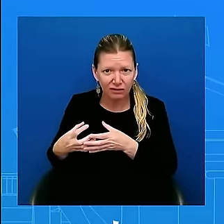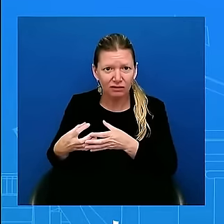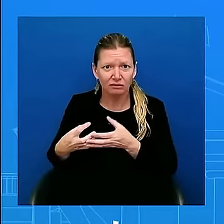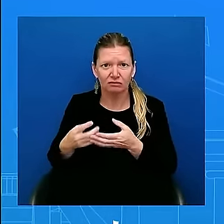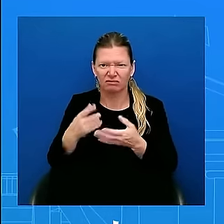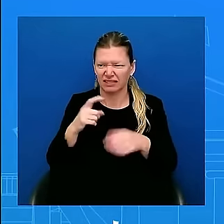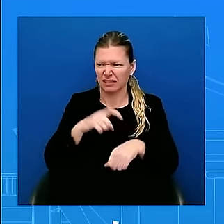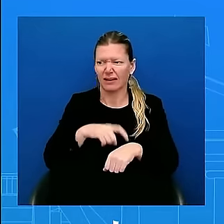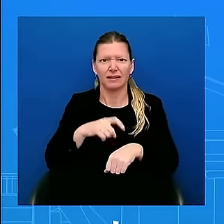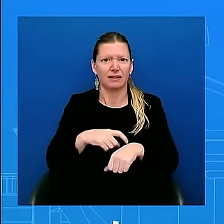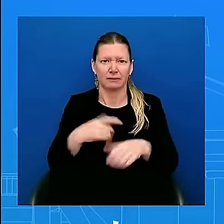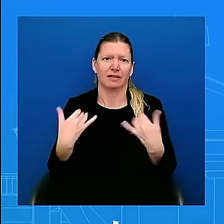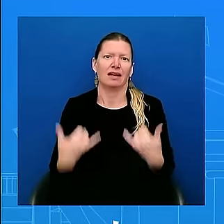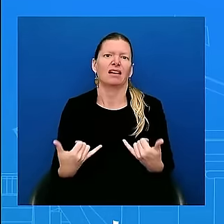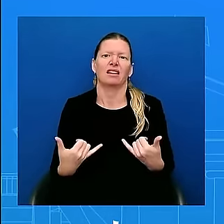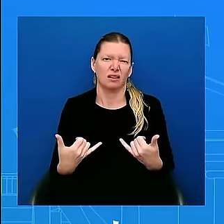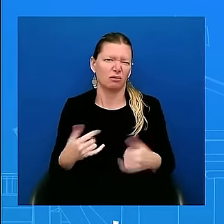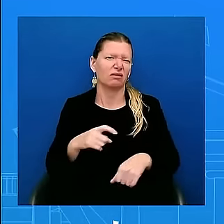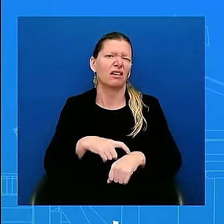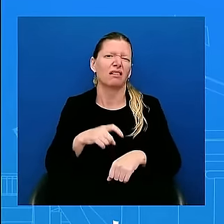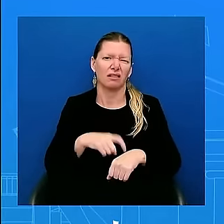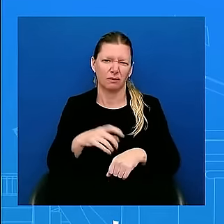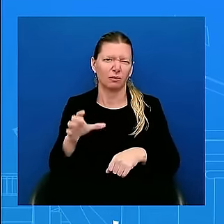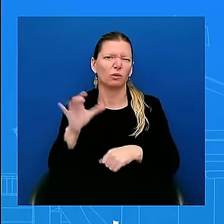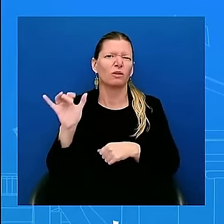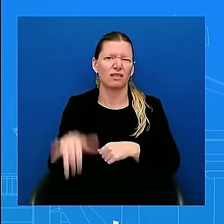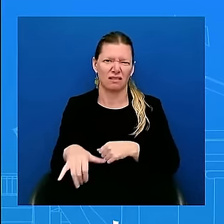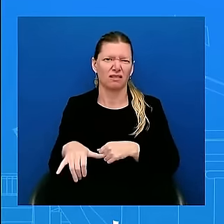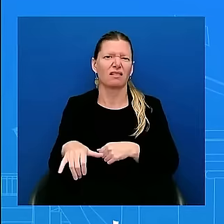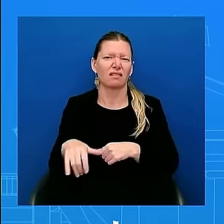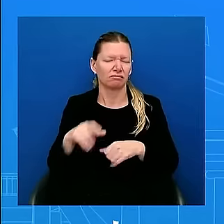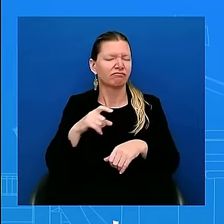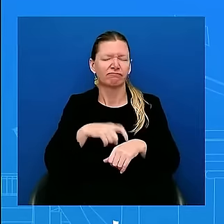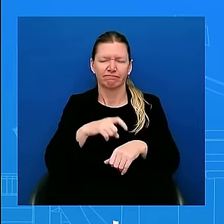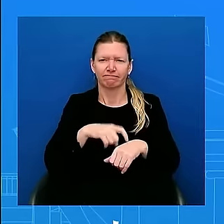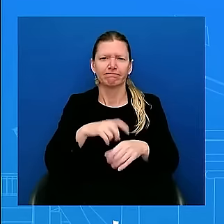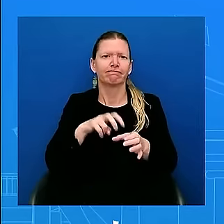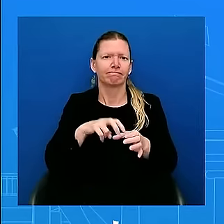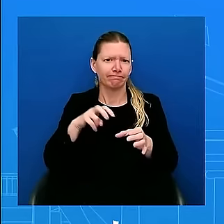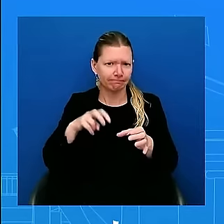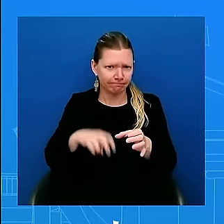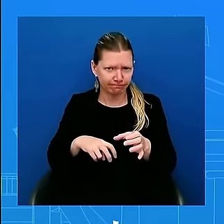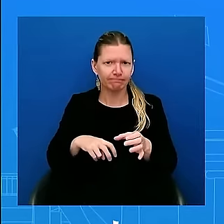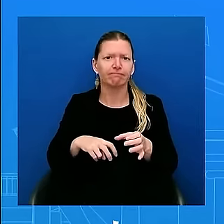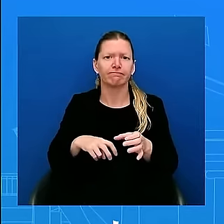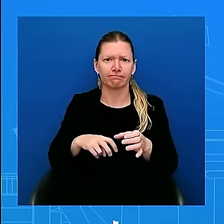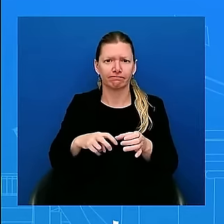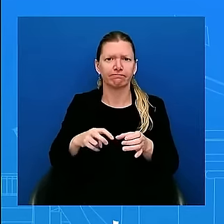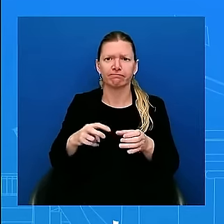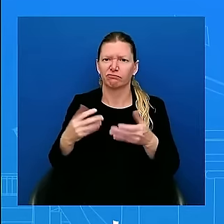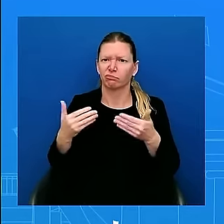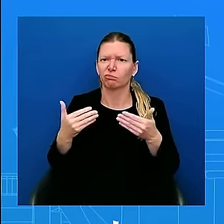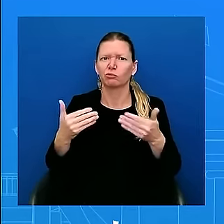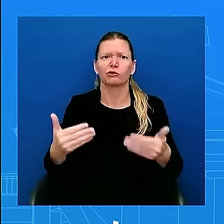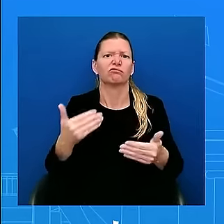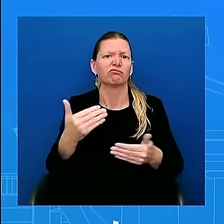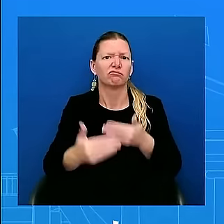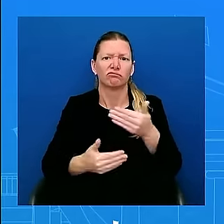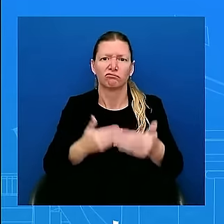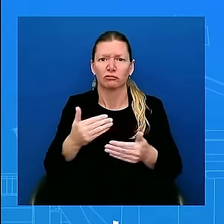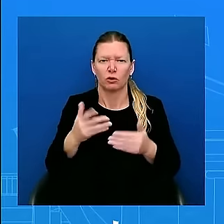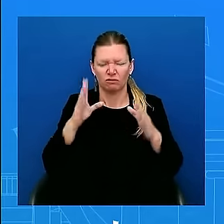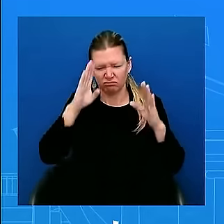his re-election and to move ahead with the next six months, the end of his term,